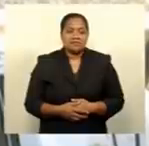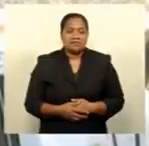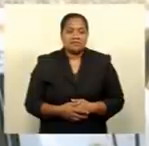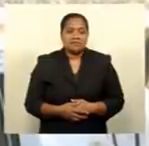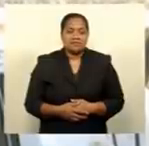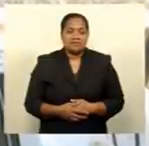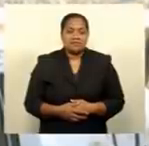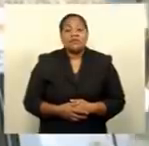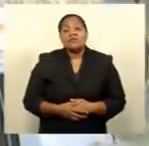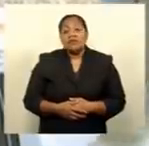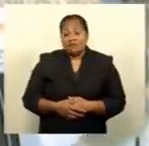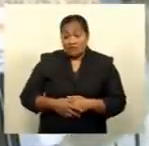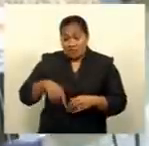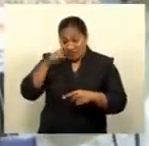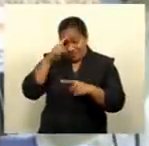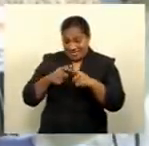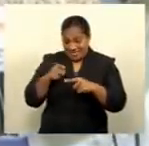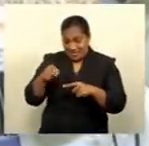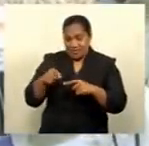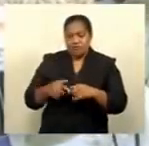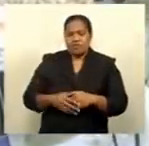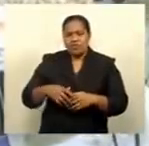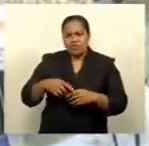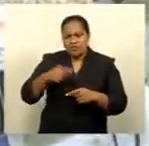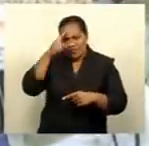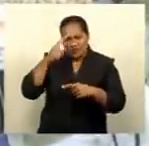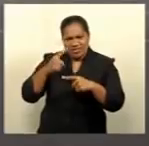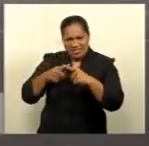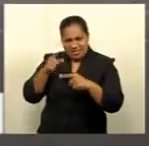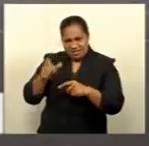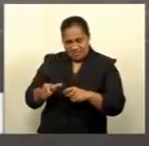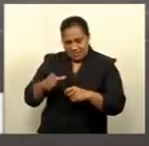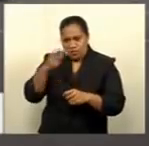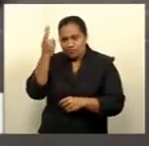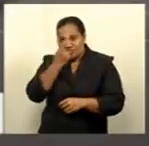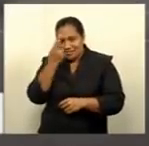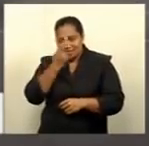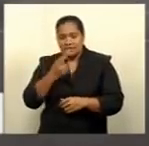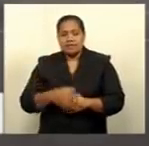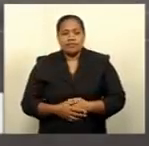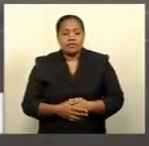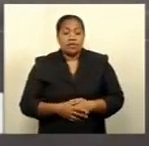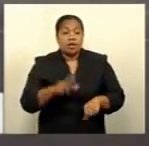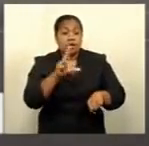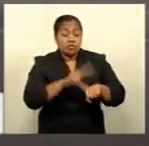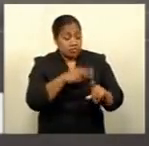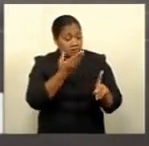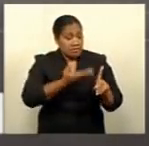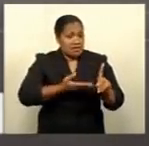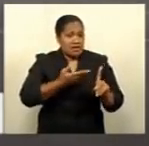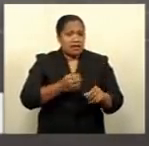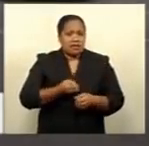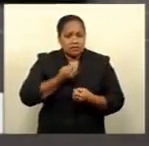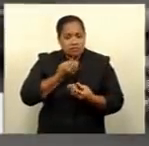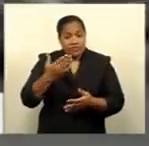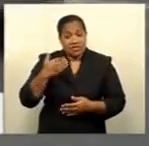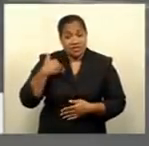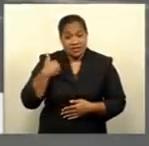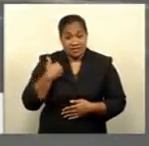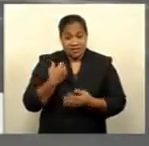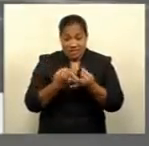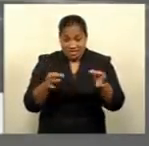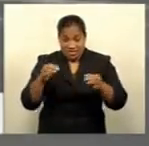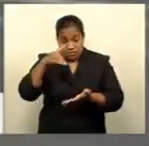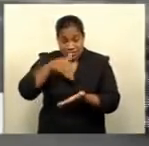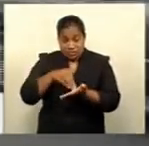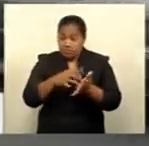are tailored to the patient's level of risks. Dr. Tundravo has reiterated the health facilities in the Central and